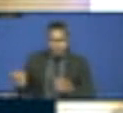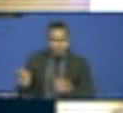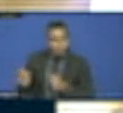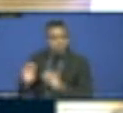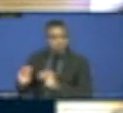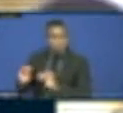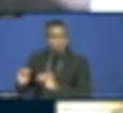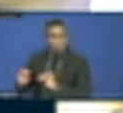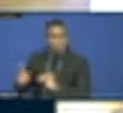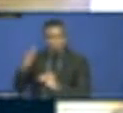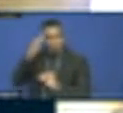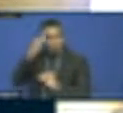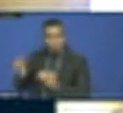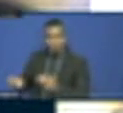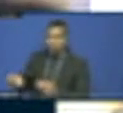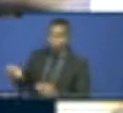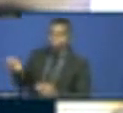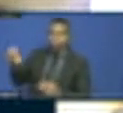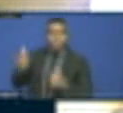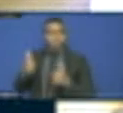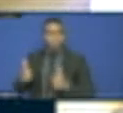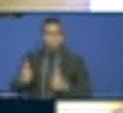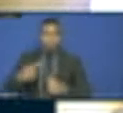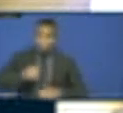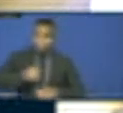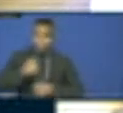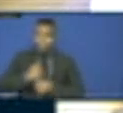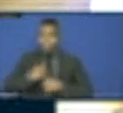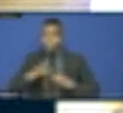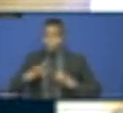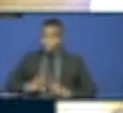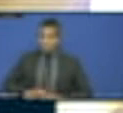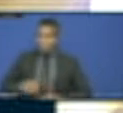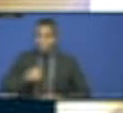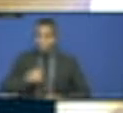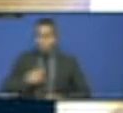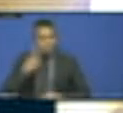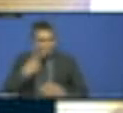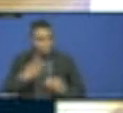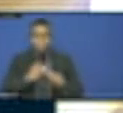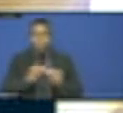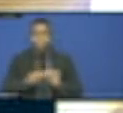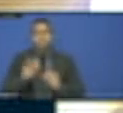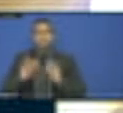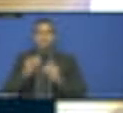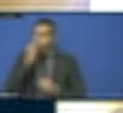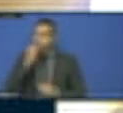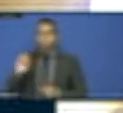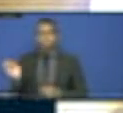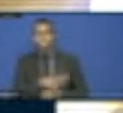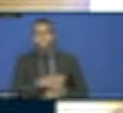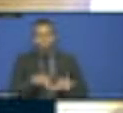that people are not littering at all. And we used an innovative approach. We took some lessons from the circular economy